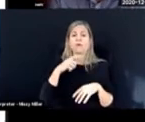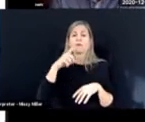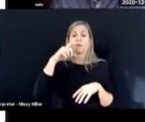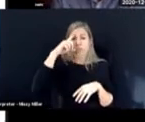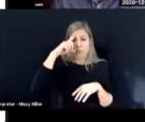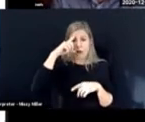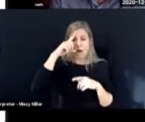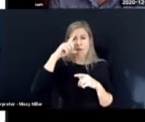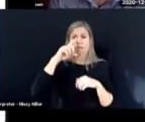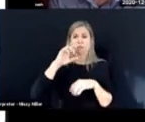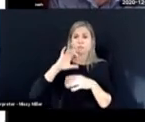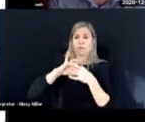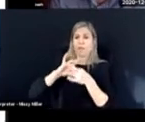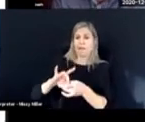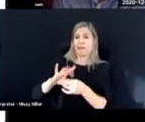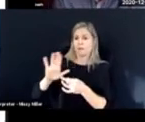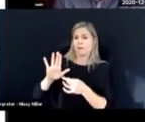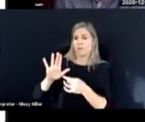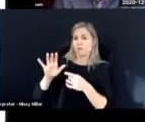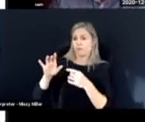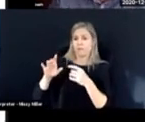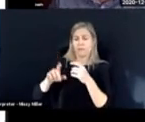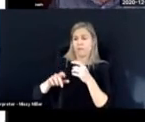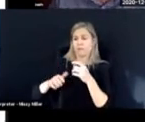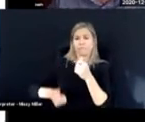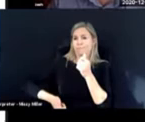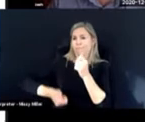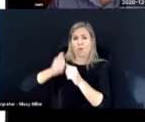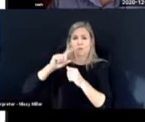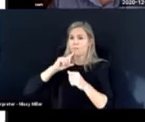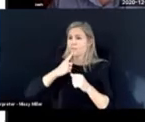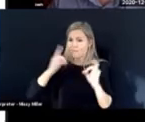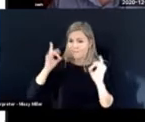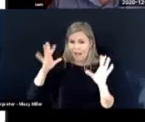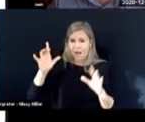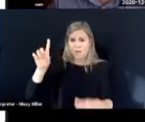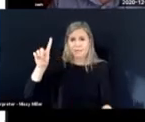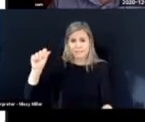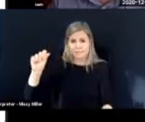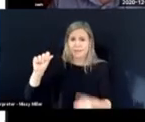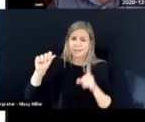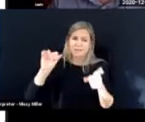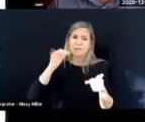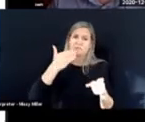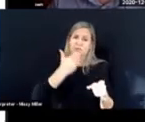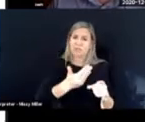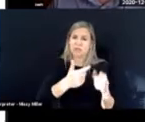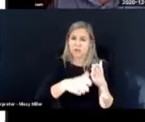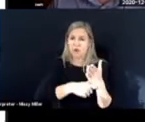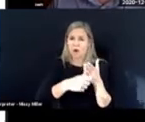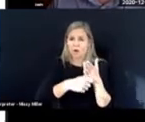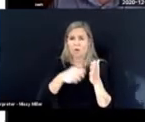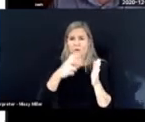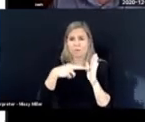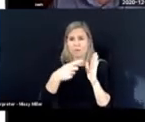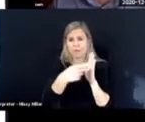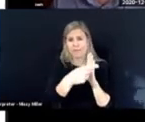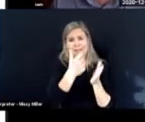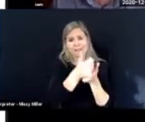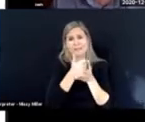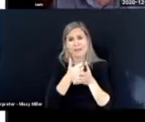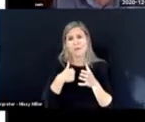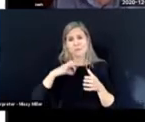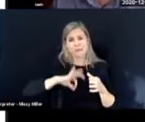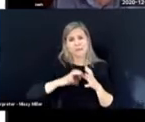Thoughts on the Assessment of the Student with the Most Profound Disabilities. That is absolutely wonderful.